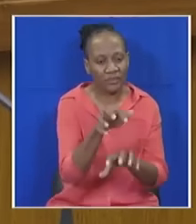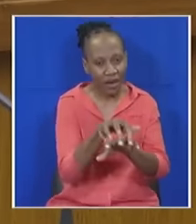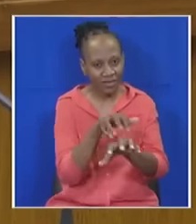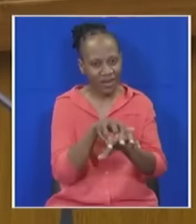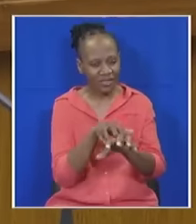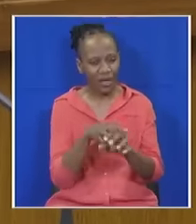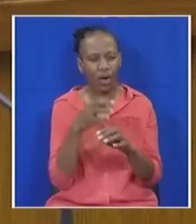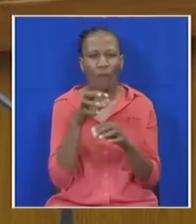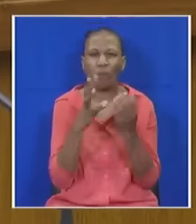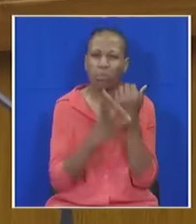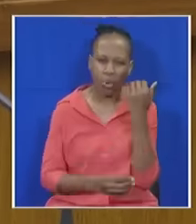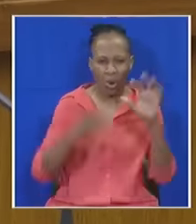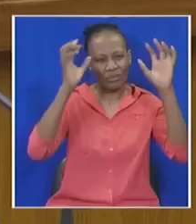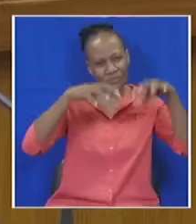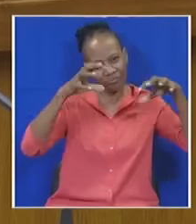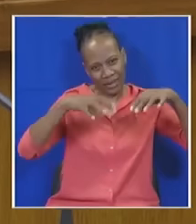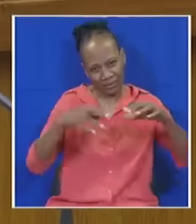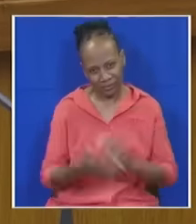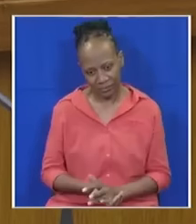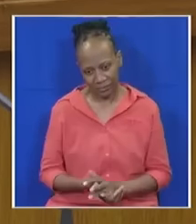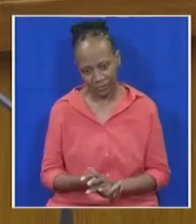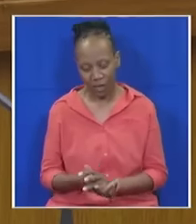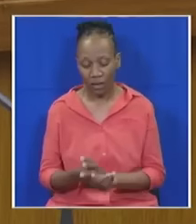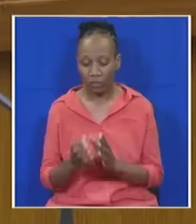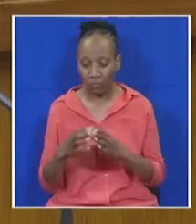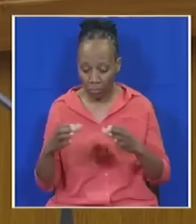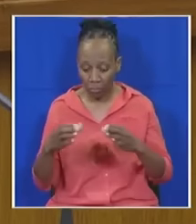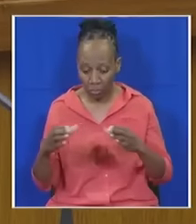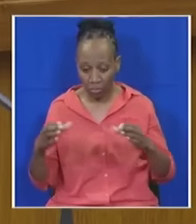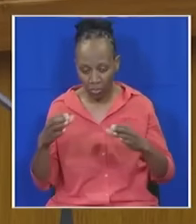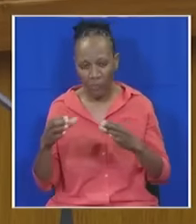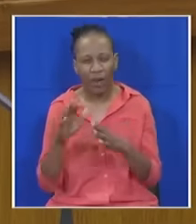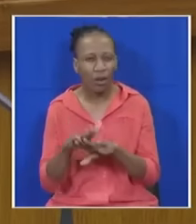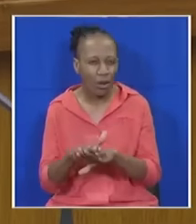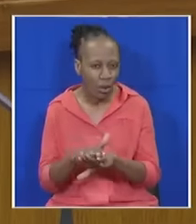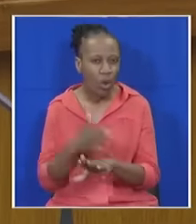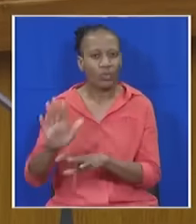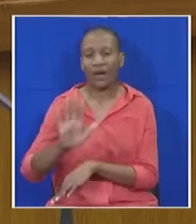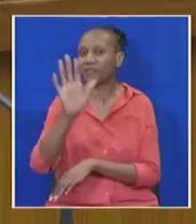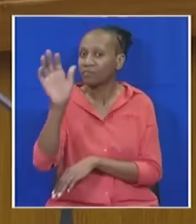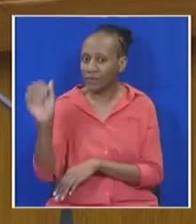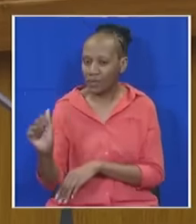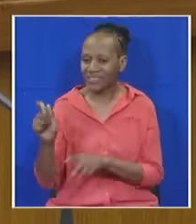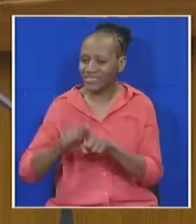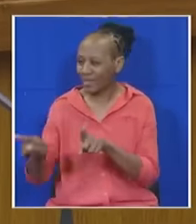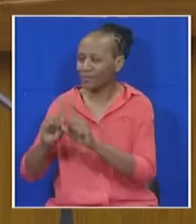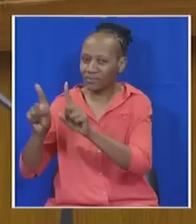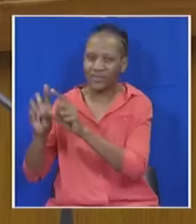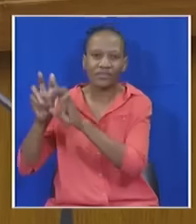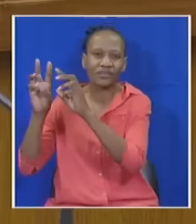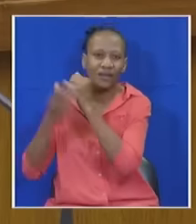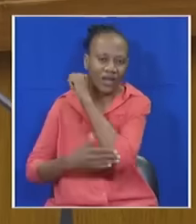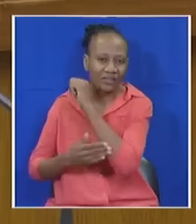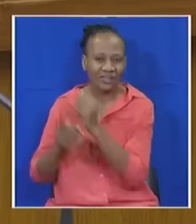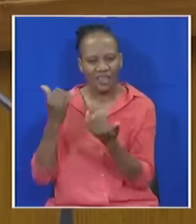of poor rainfall. Lower growth amongst our trading partners in Africa and elsewhere has contributed